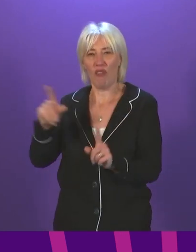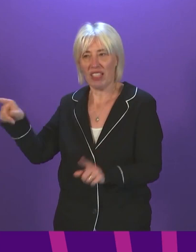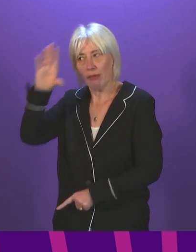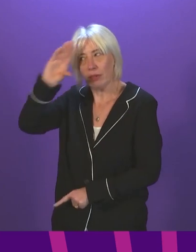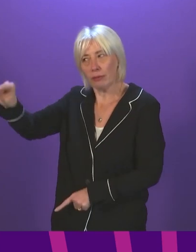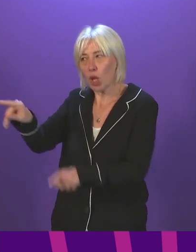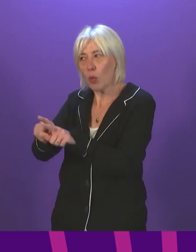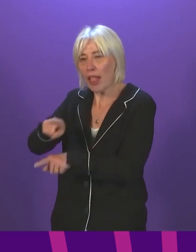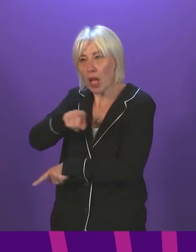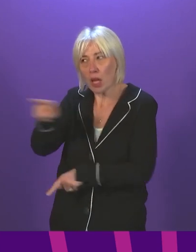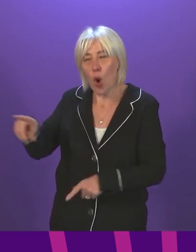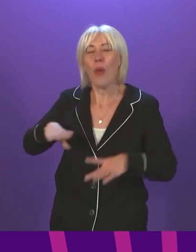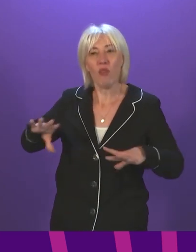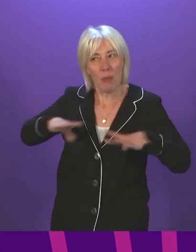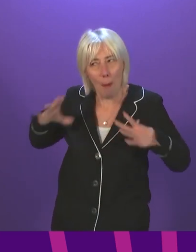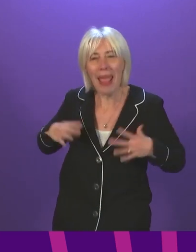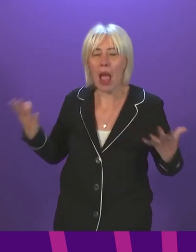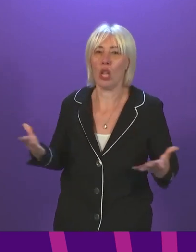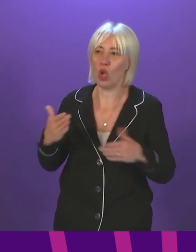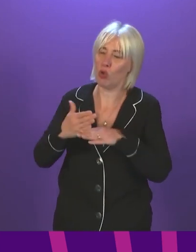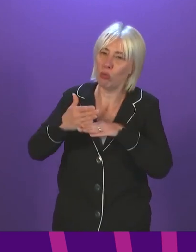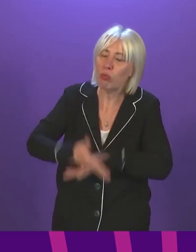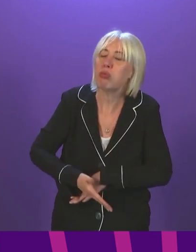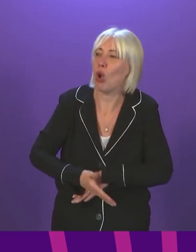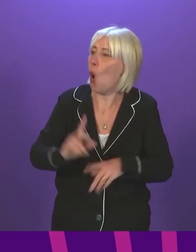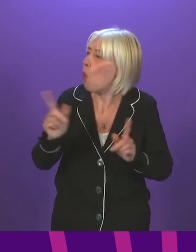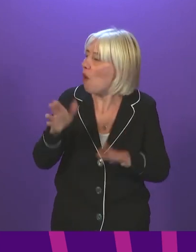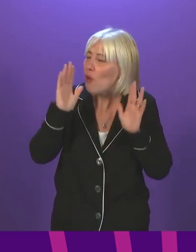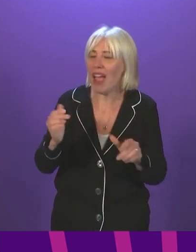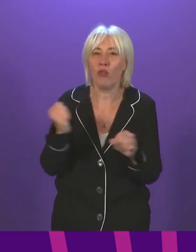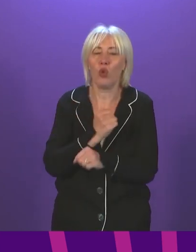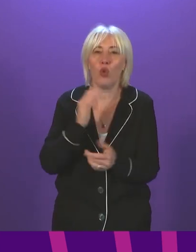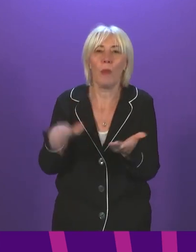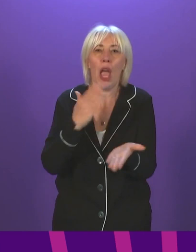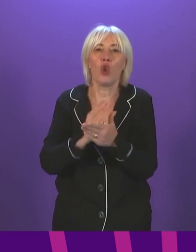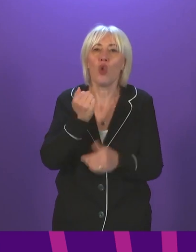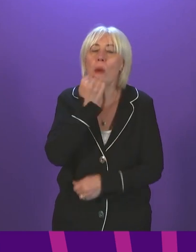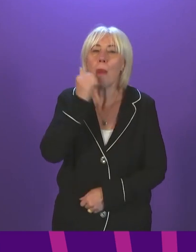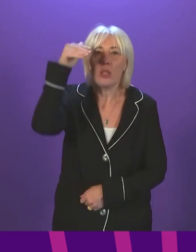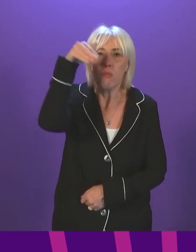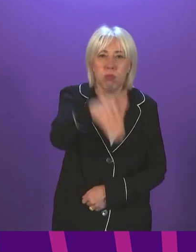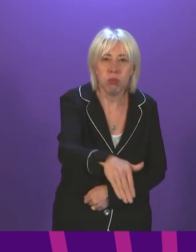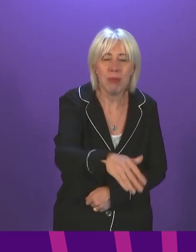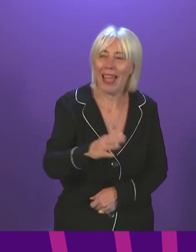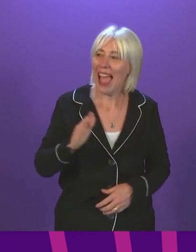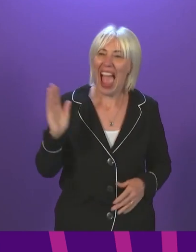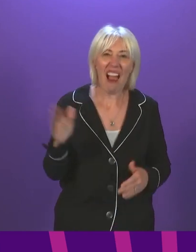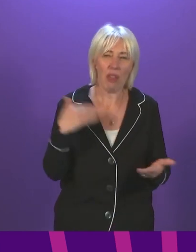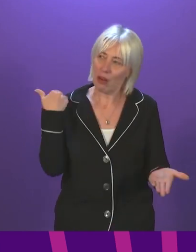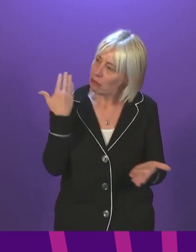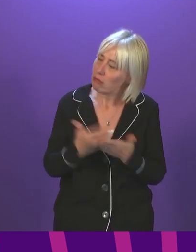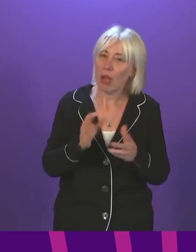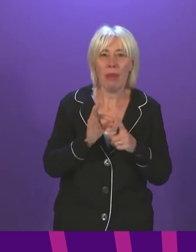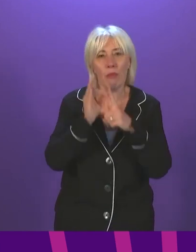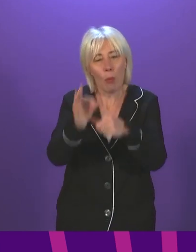we need to be prepared to take the action that gets COVID cases down. I think over the past few weeks, almost everything we have proposed in terms